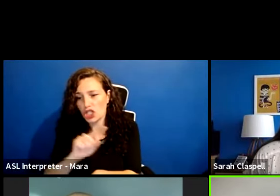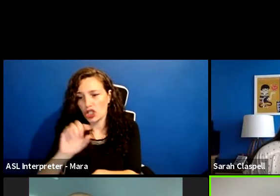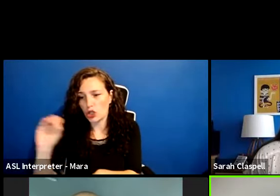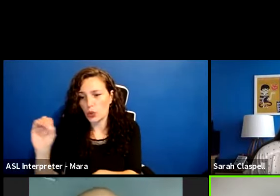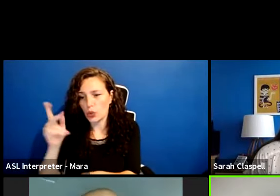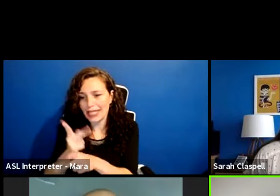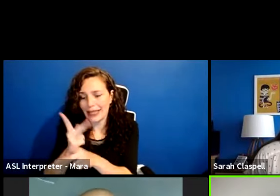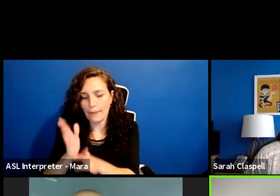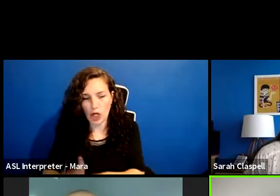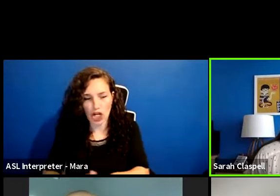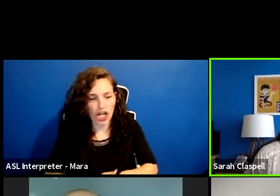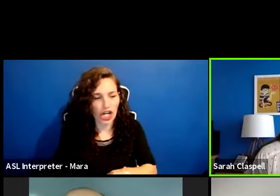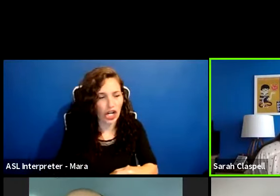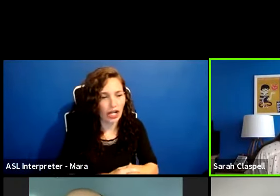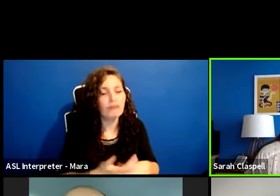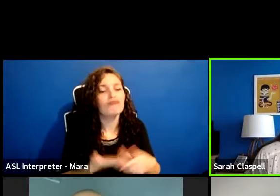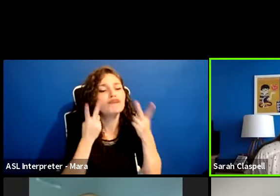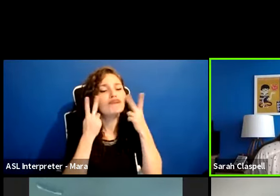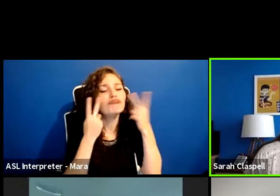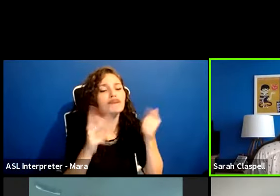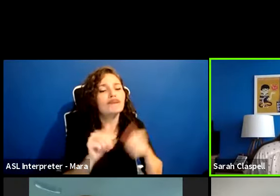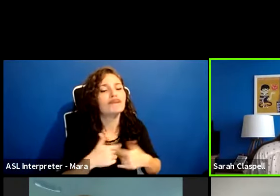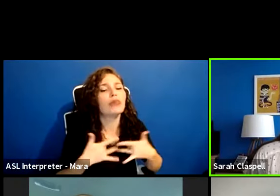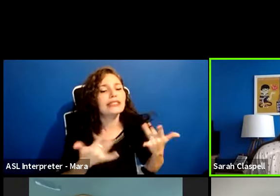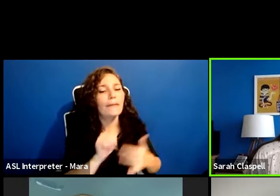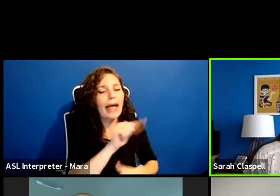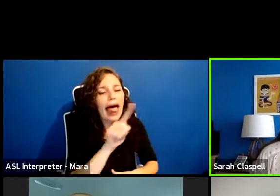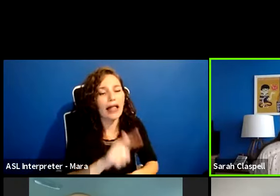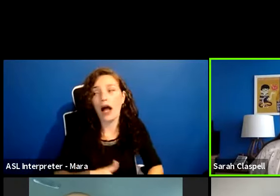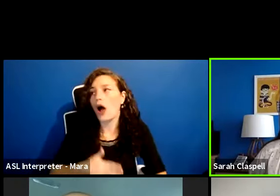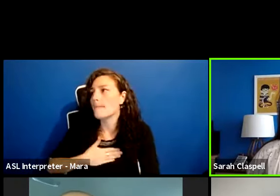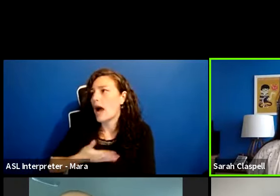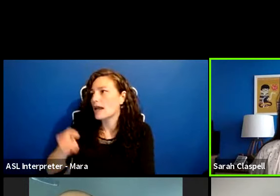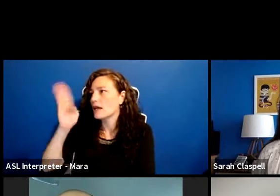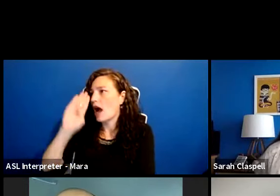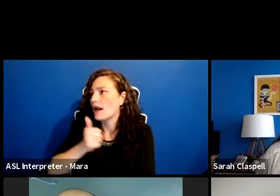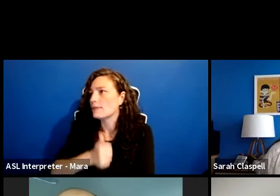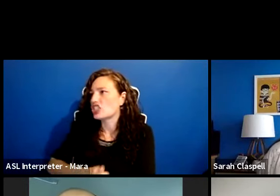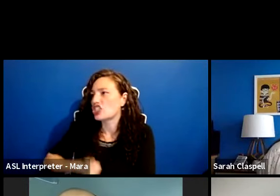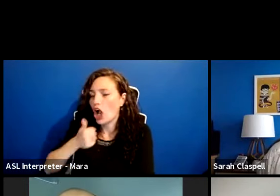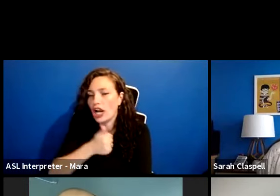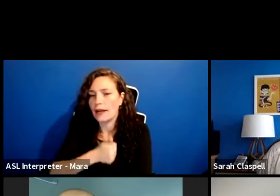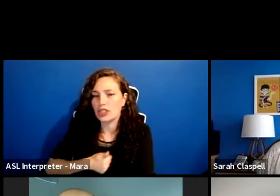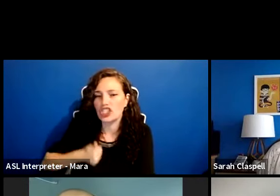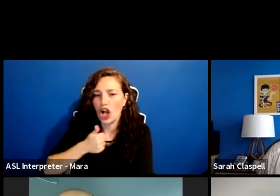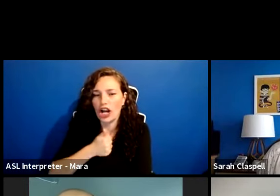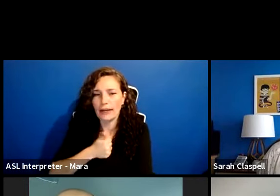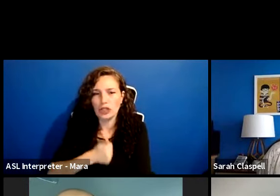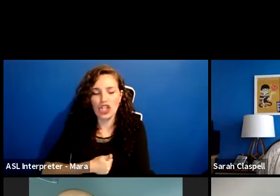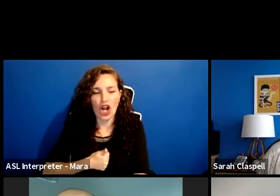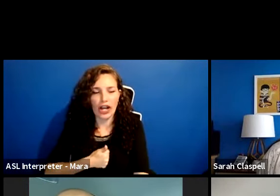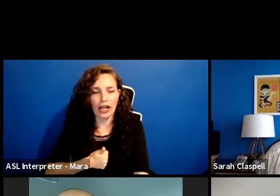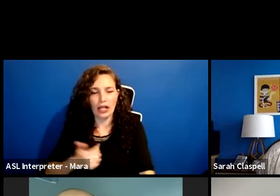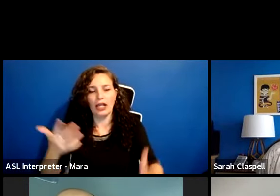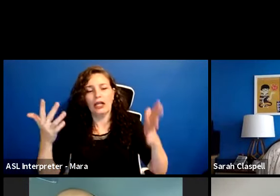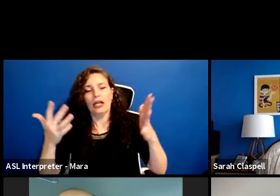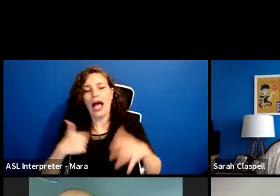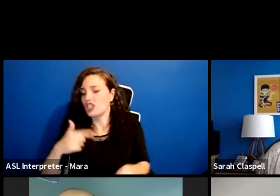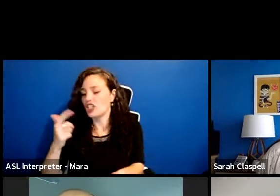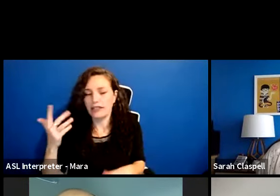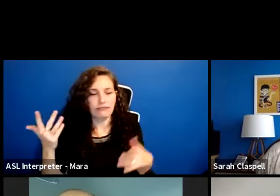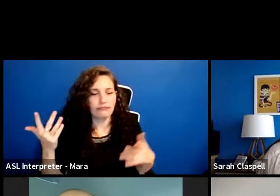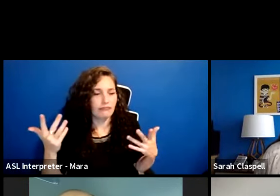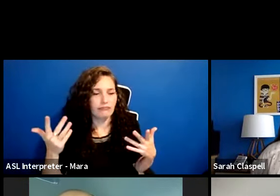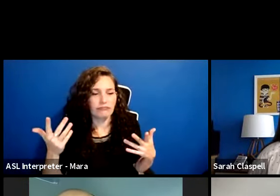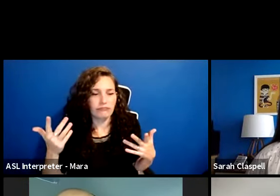Zookeeper. Let's see what you do with it, Al. Oh my God. I'm sorry. I'm sorry. I have, I have, I have